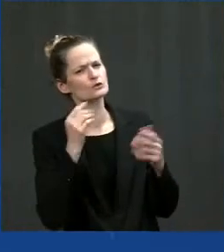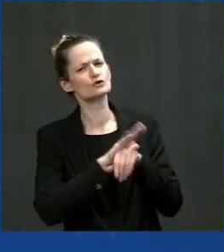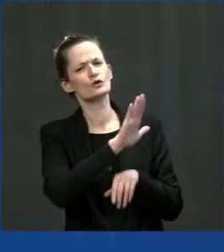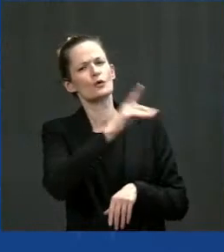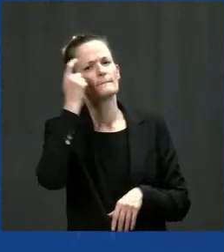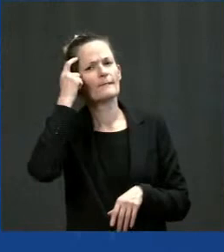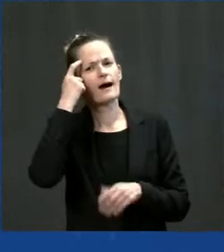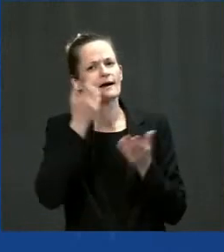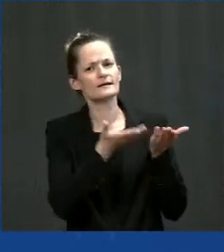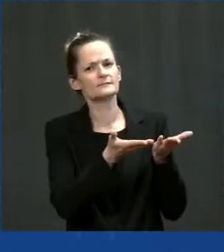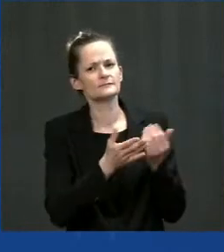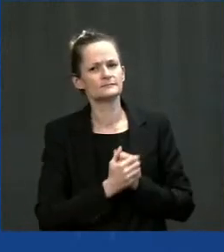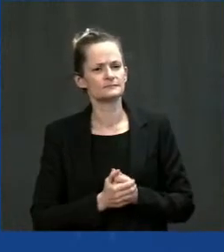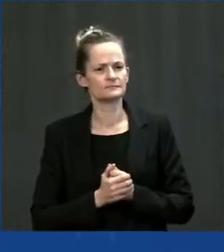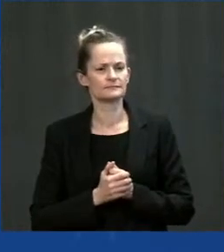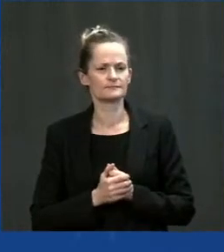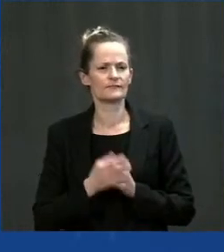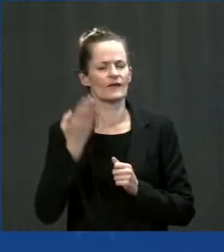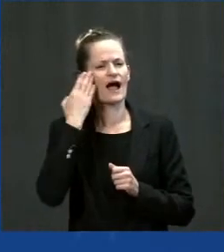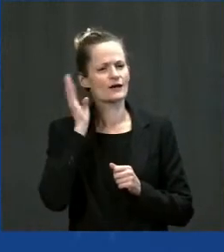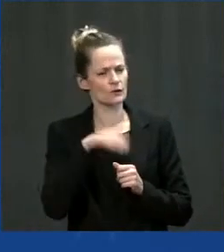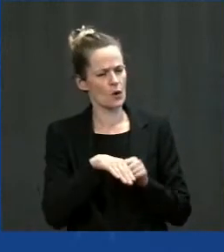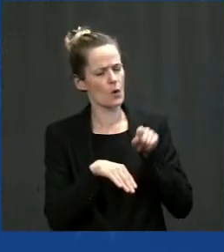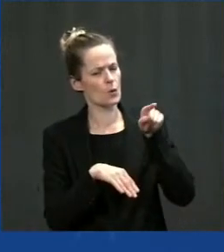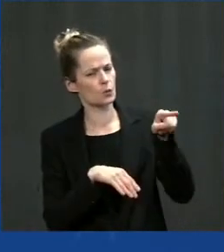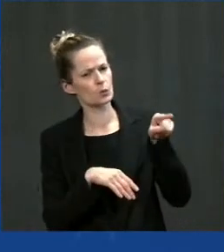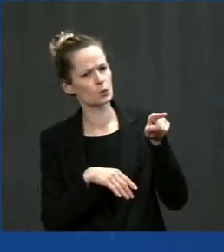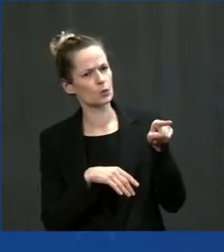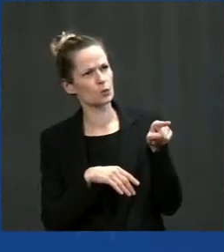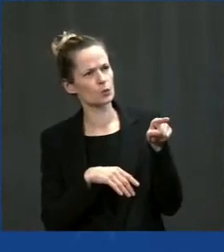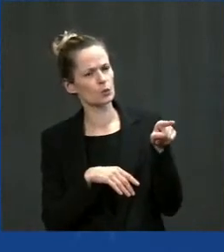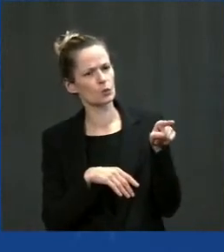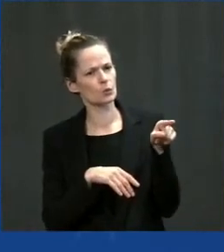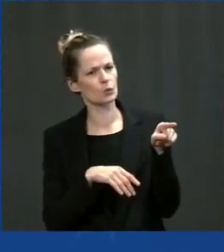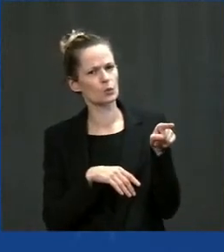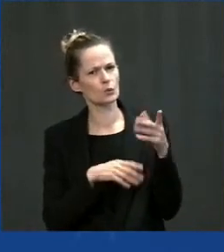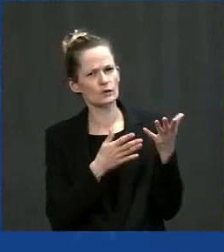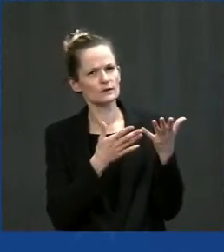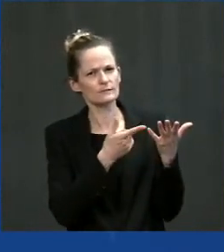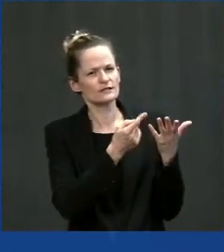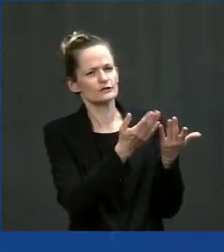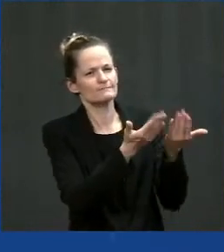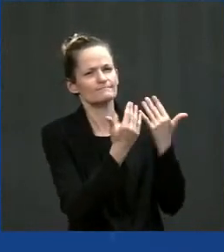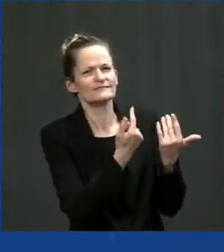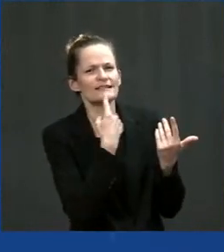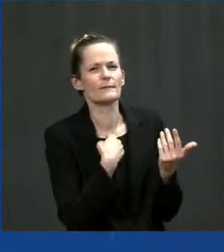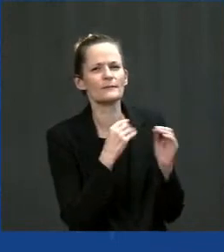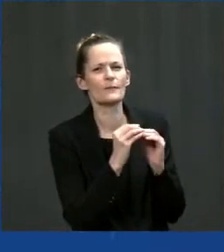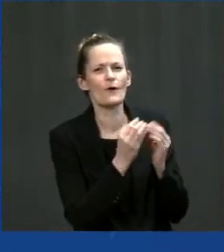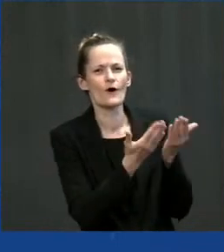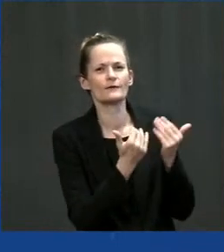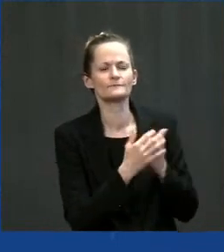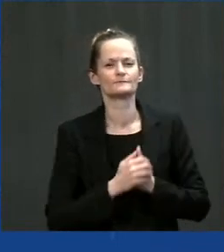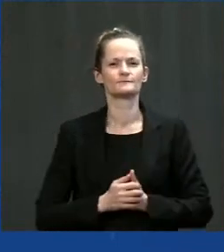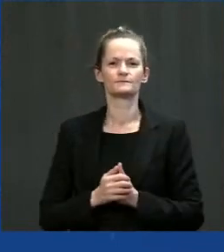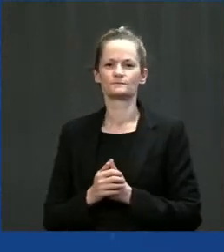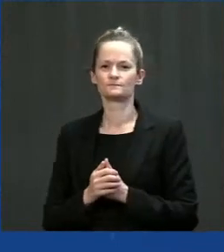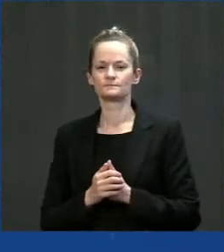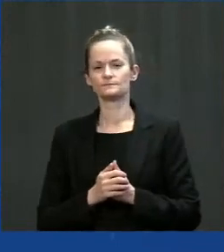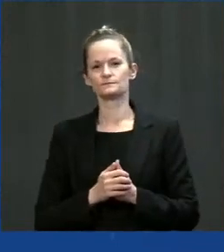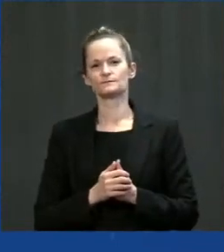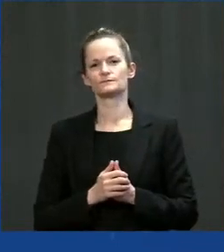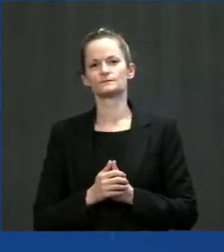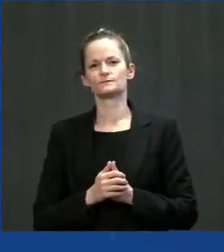Do you take a lot of Atlanta in your district? Ms. Well, is in our county. sir. We have 15 communities including